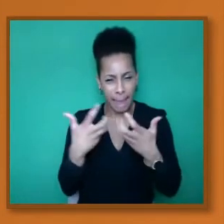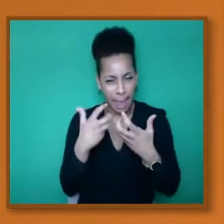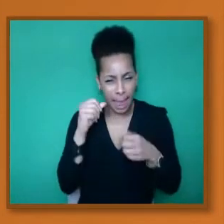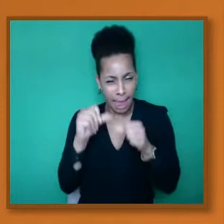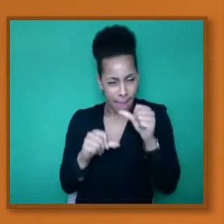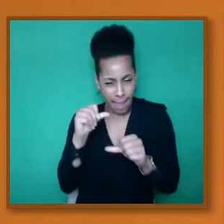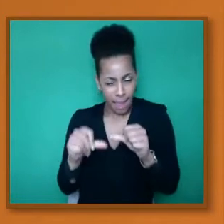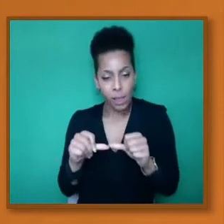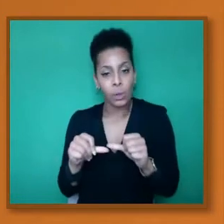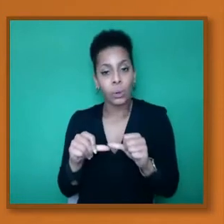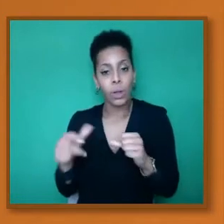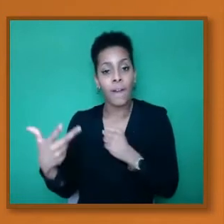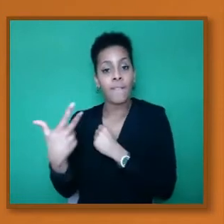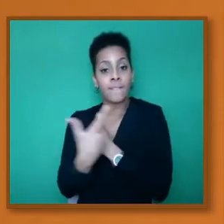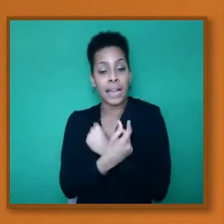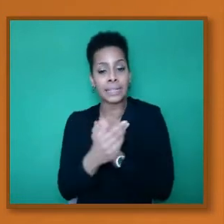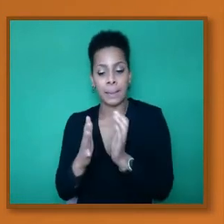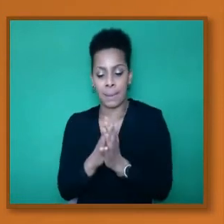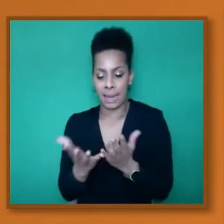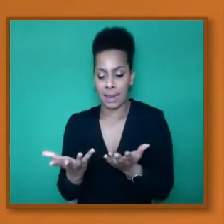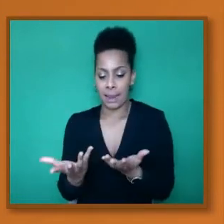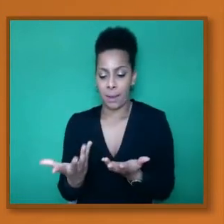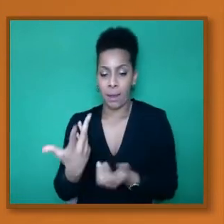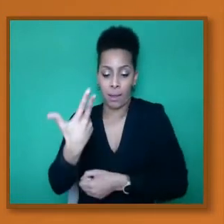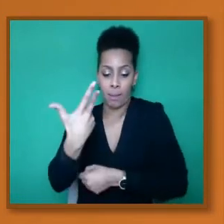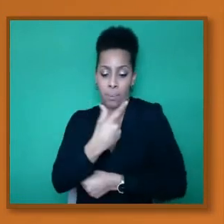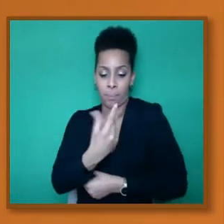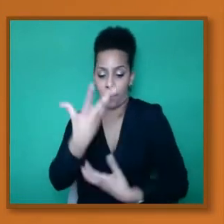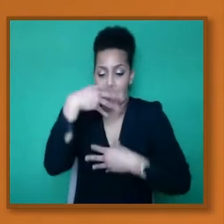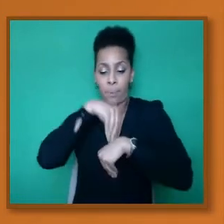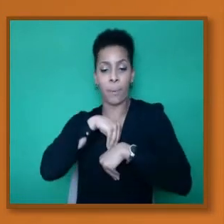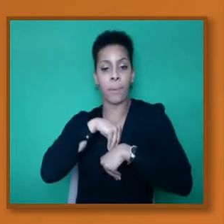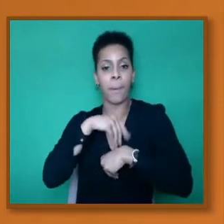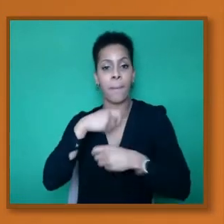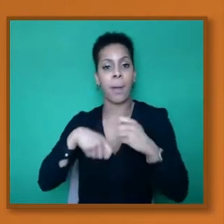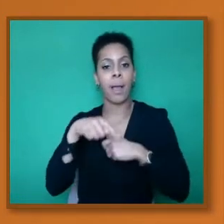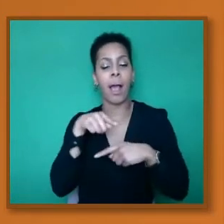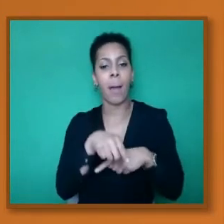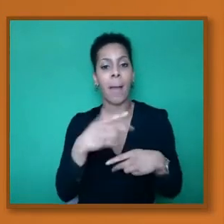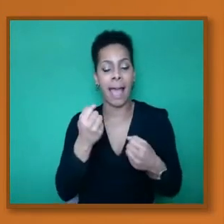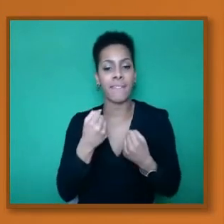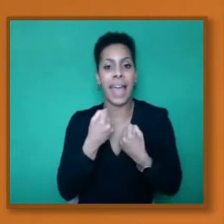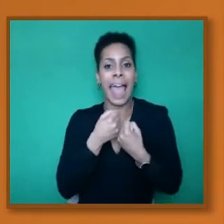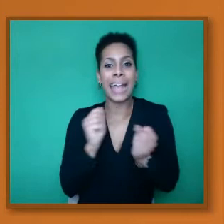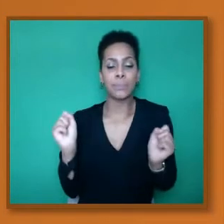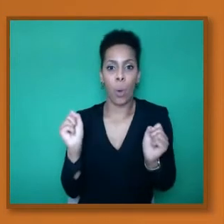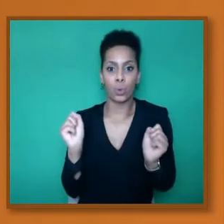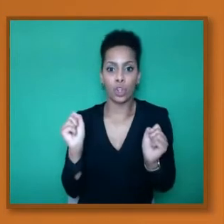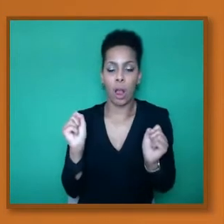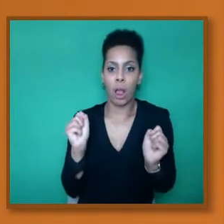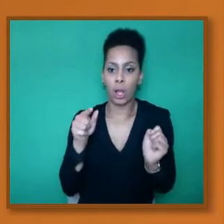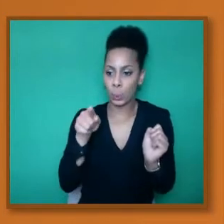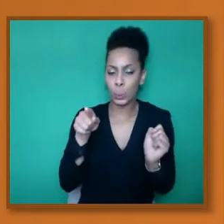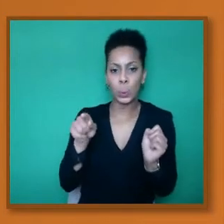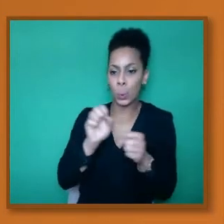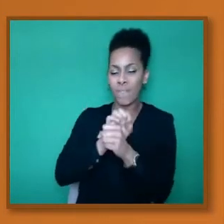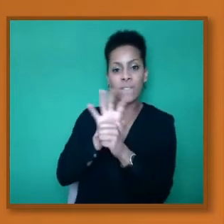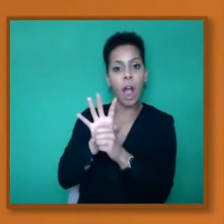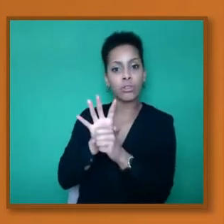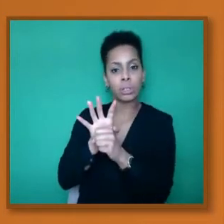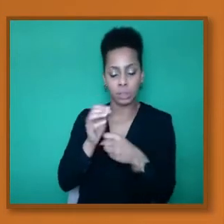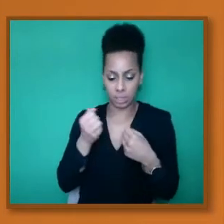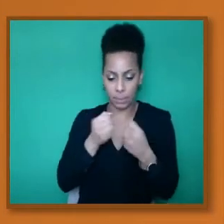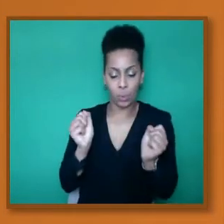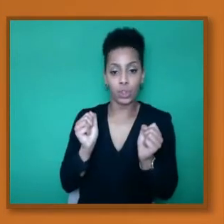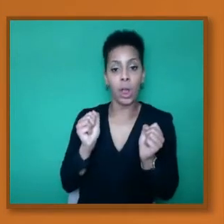provides prior exposure to to the harmless element of the virus. OK, which enables